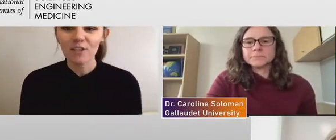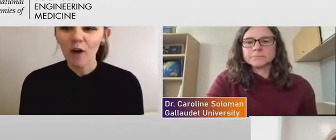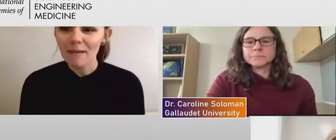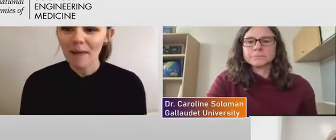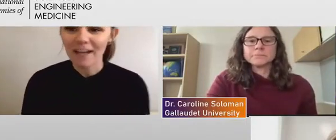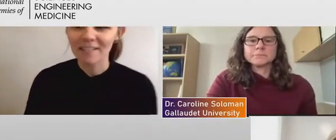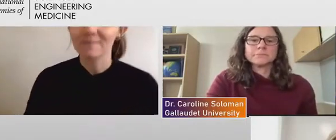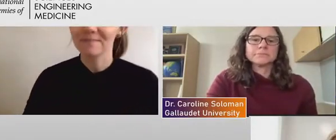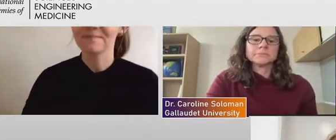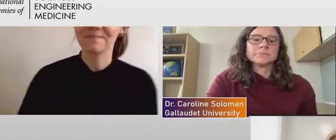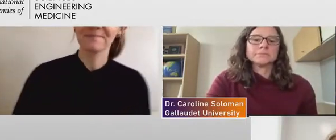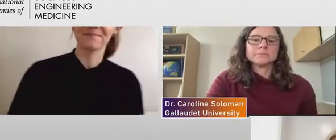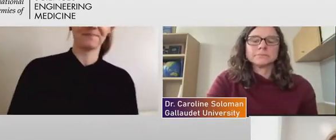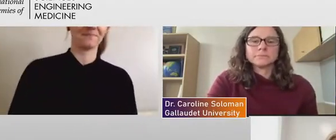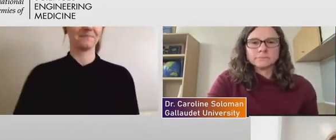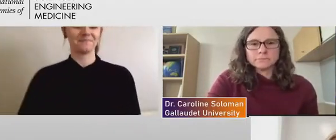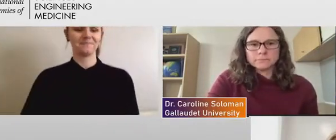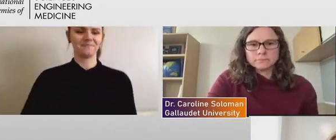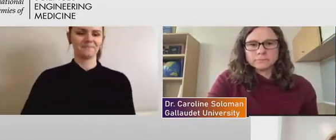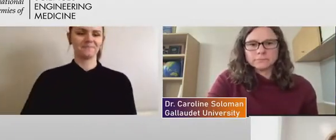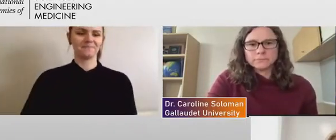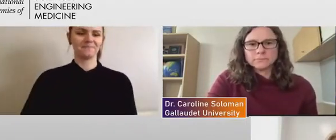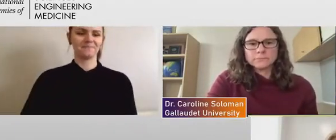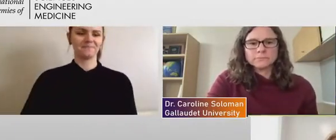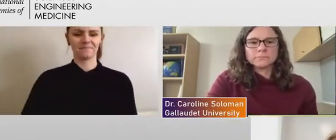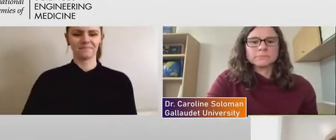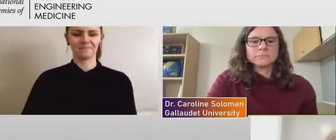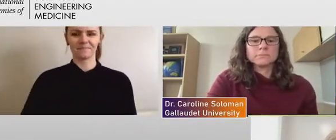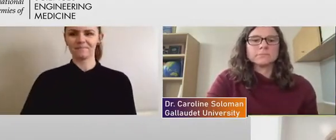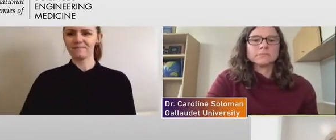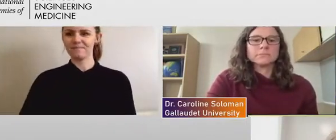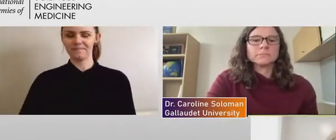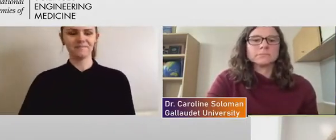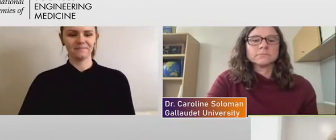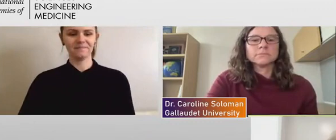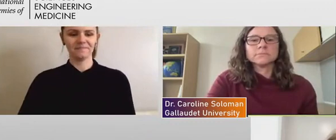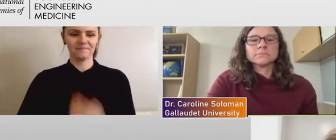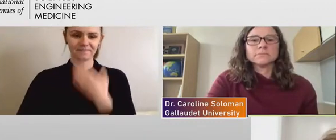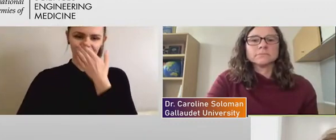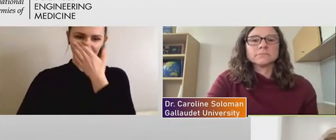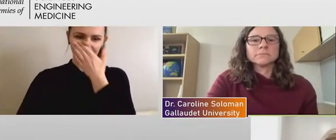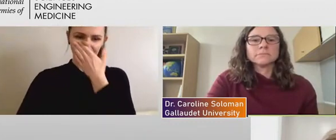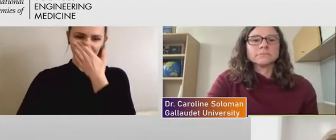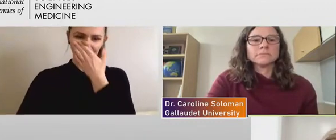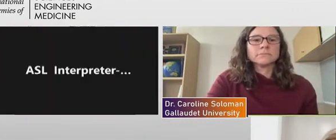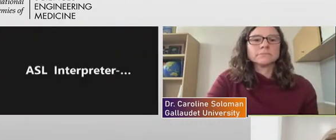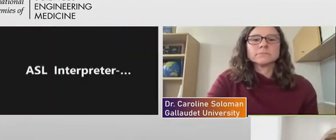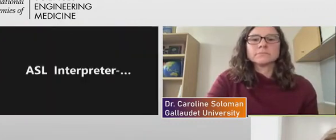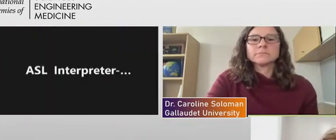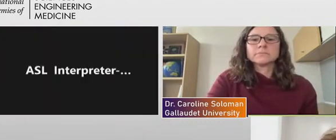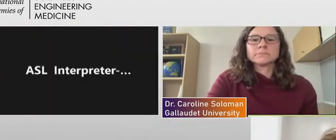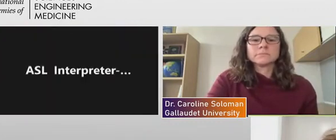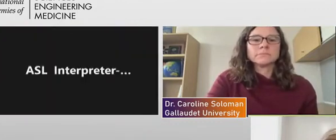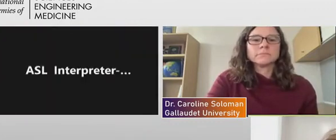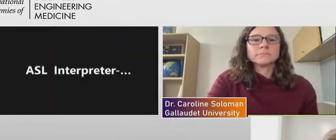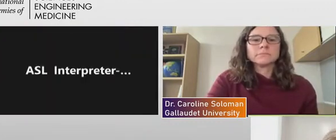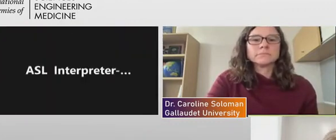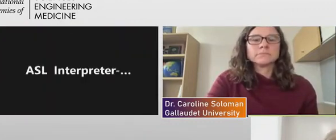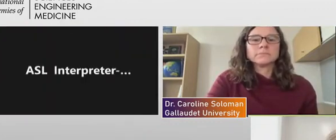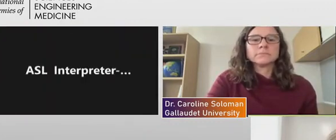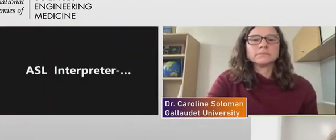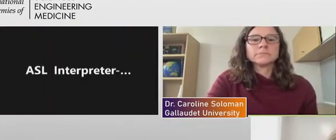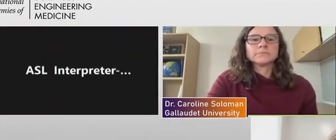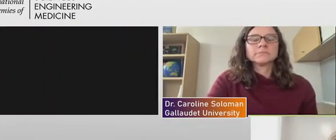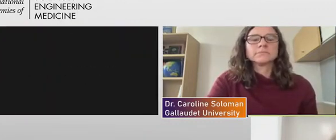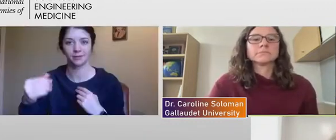Yes, go ahead, Bonnie. Yeah, this is Bonnie. Thank you. As, um, someone with a visual disability and an epidemiologist who thinks